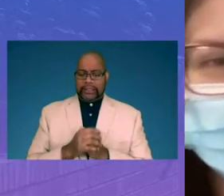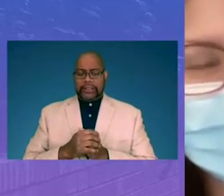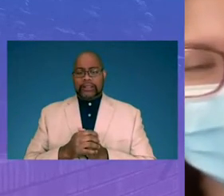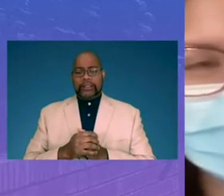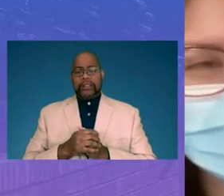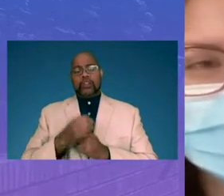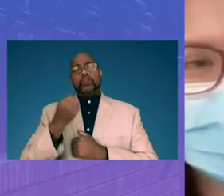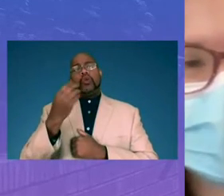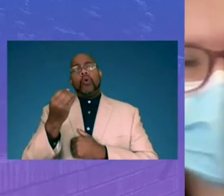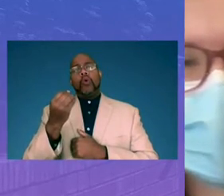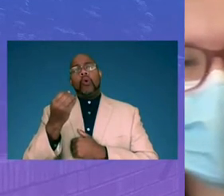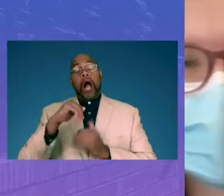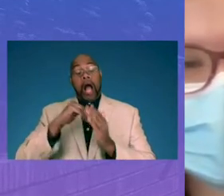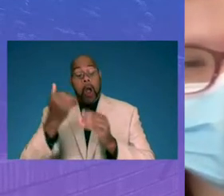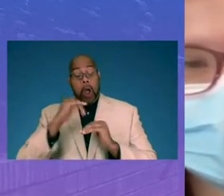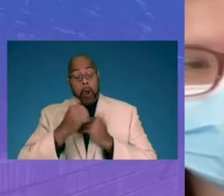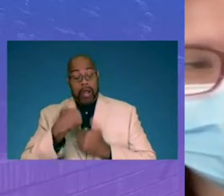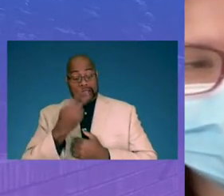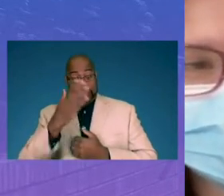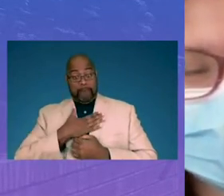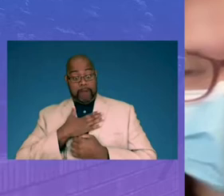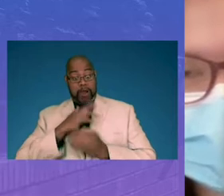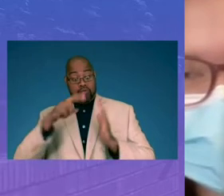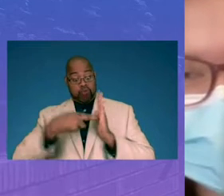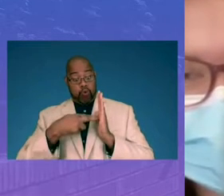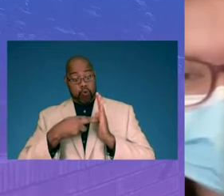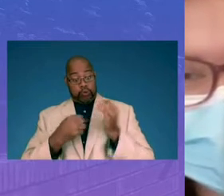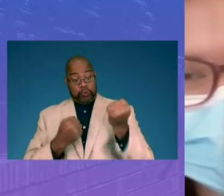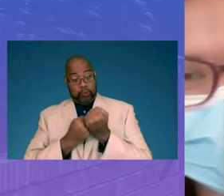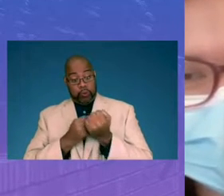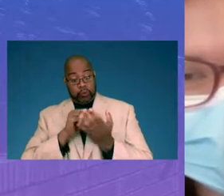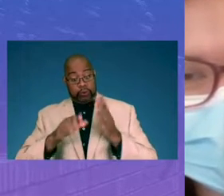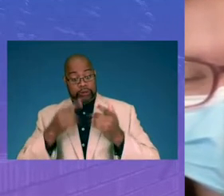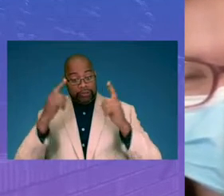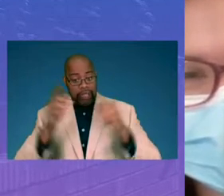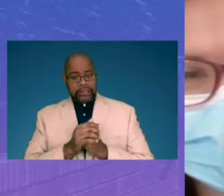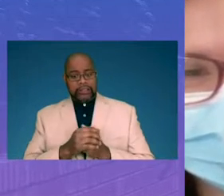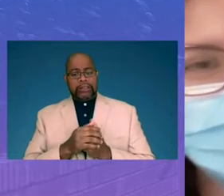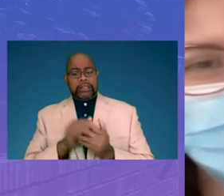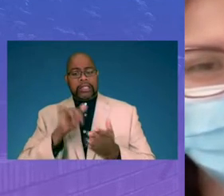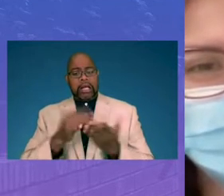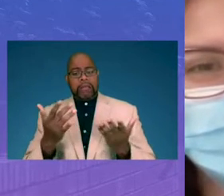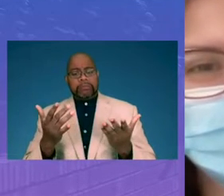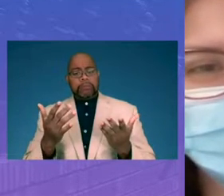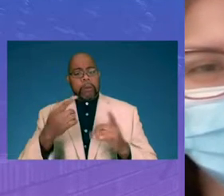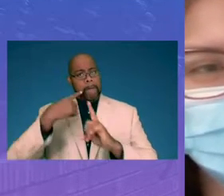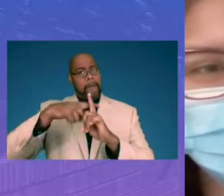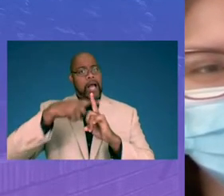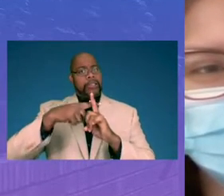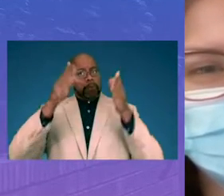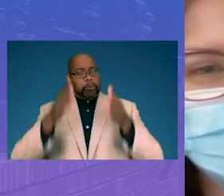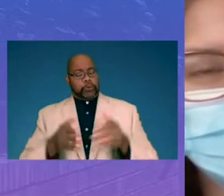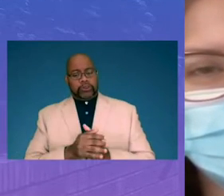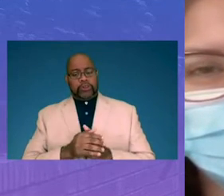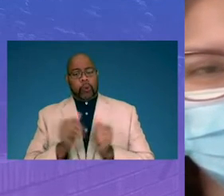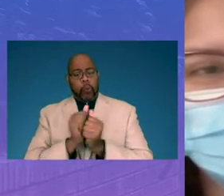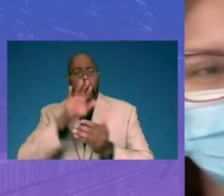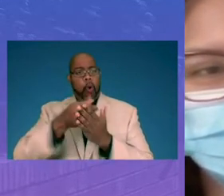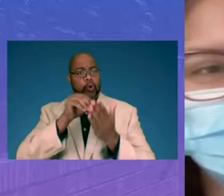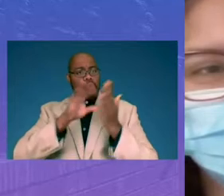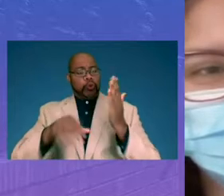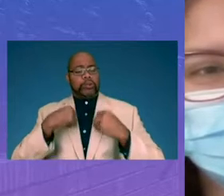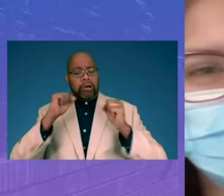So, how I see my role supporting student success is, you know, just being a positive figure and being around all the students so I can